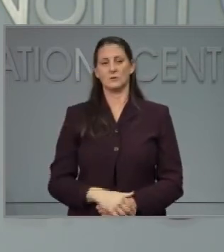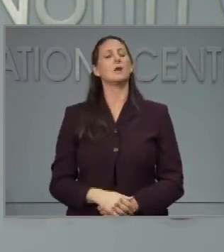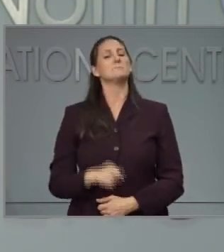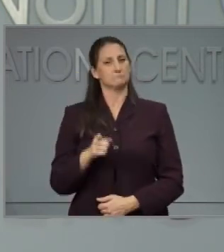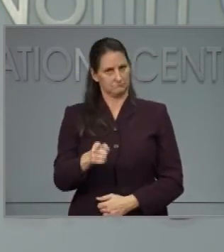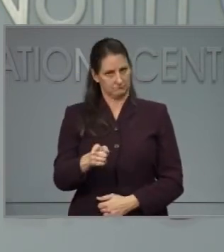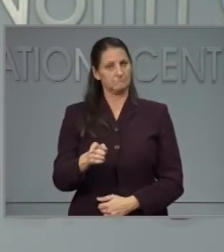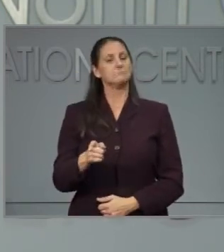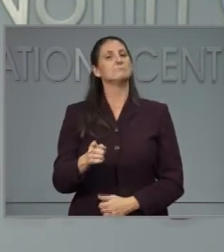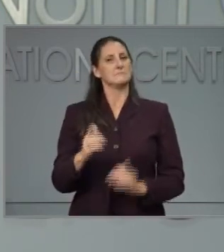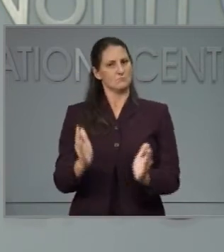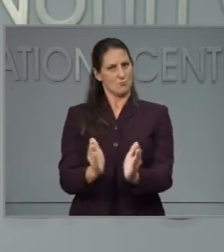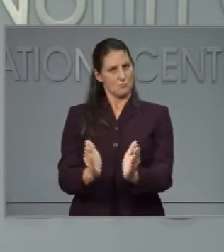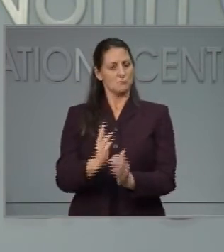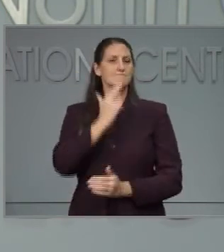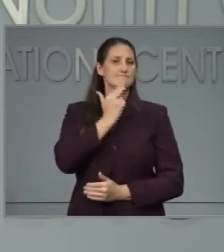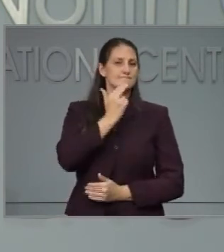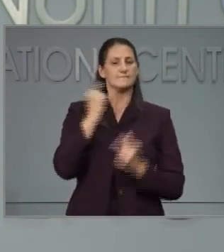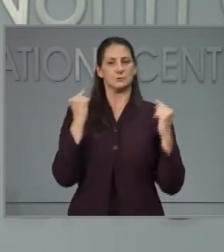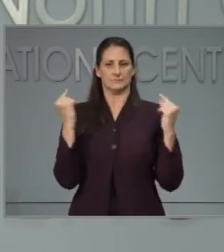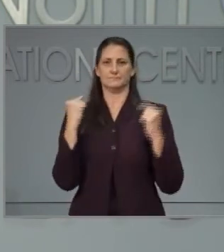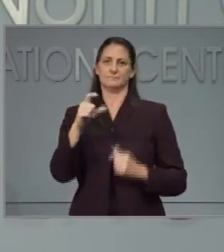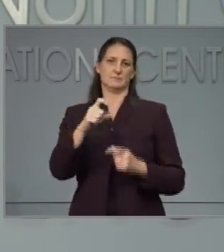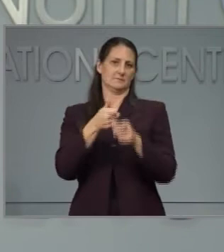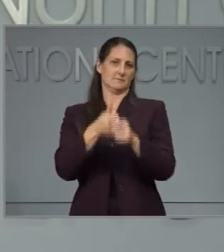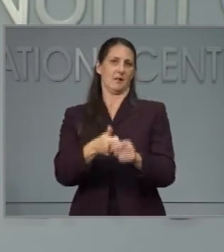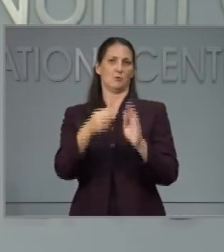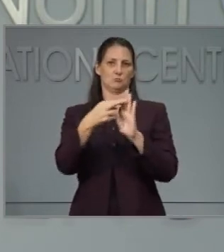restrictions, but I'll let Dr. Cohen address that.